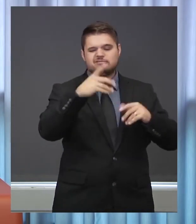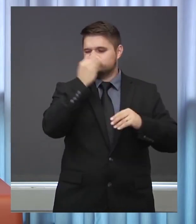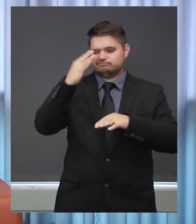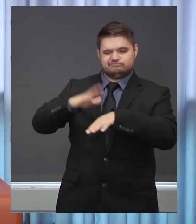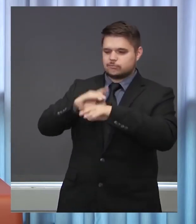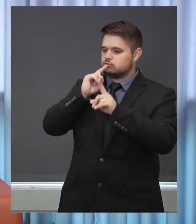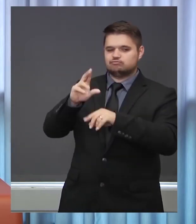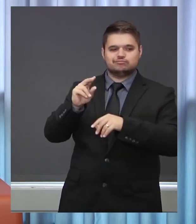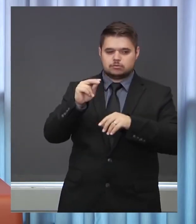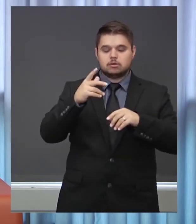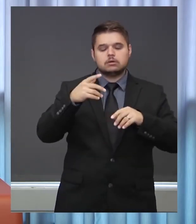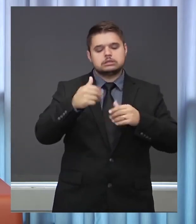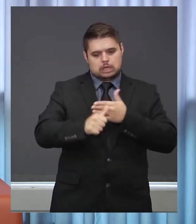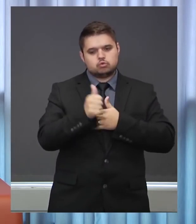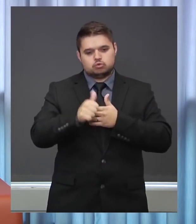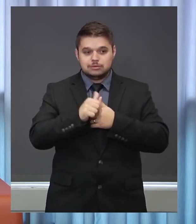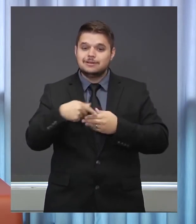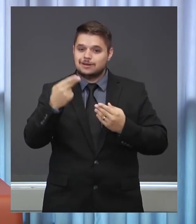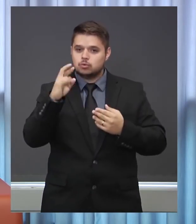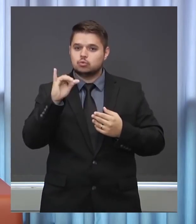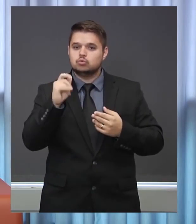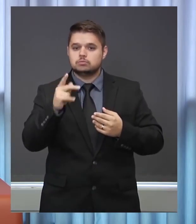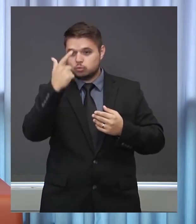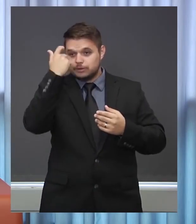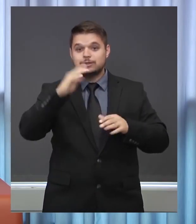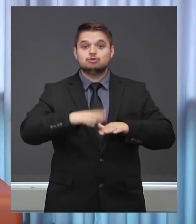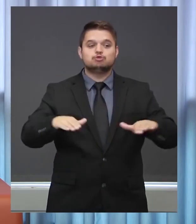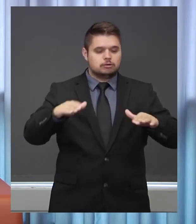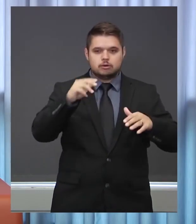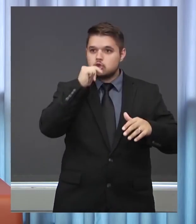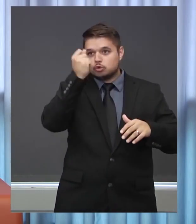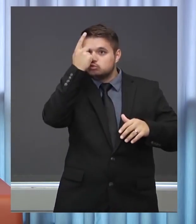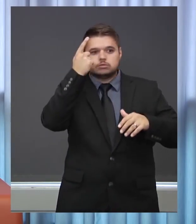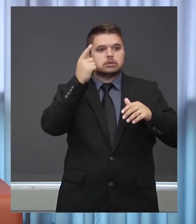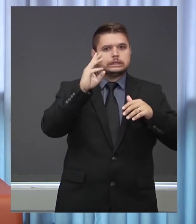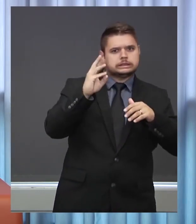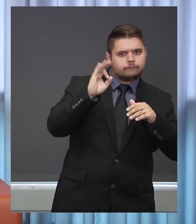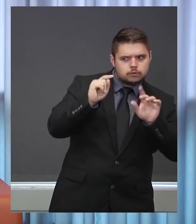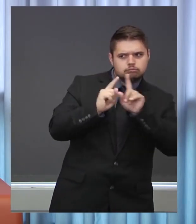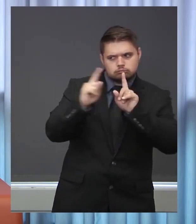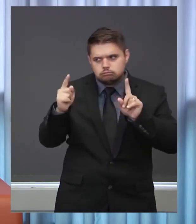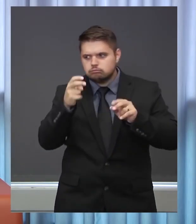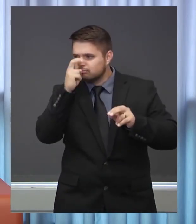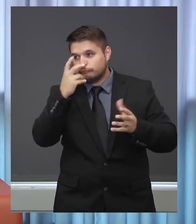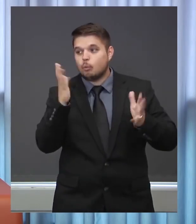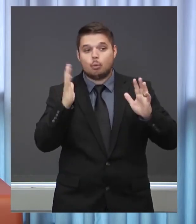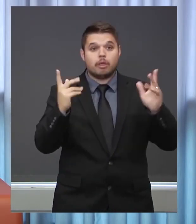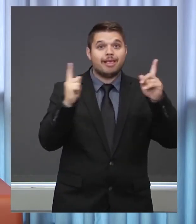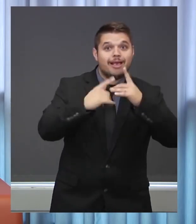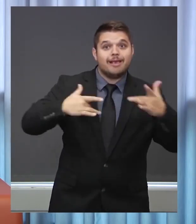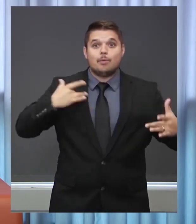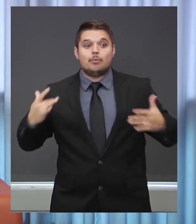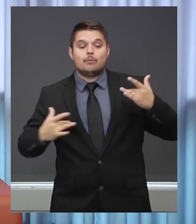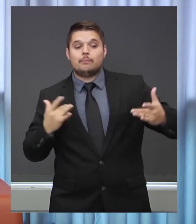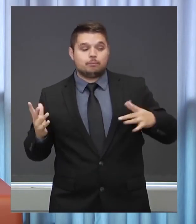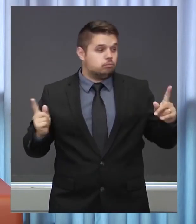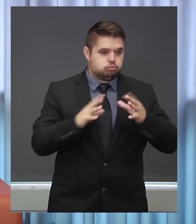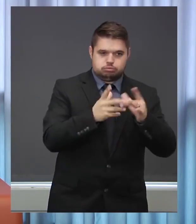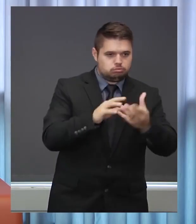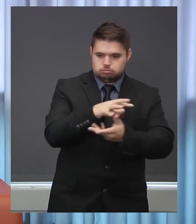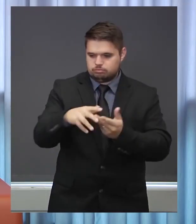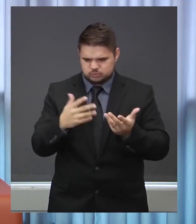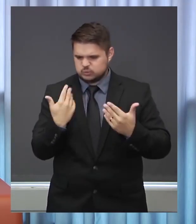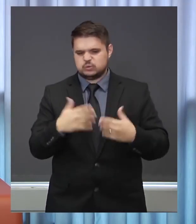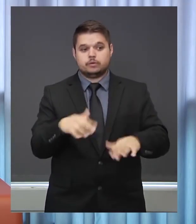crowding people who aren't members of their household. Being in close contact with people outside of your household is one of the ways COVID